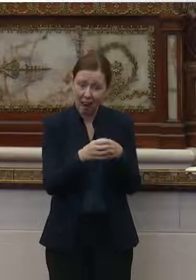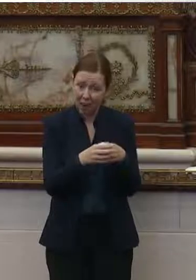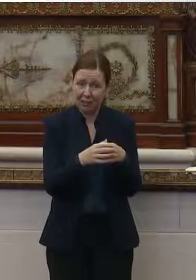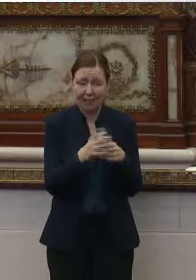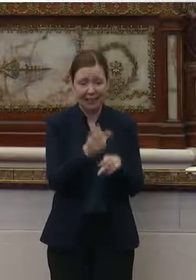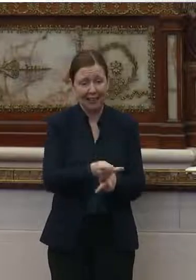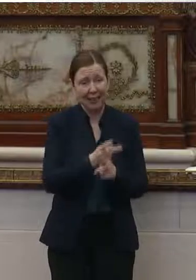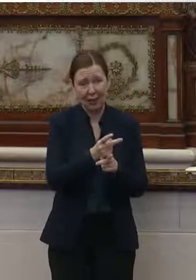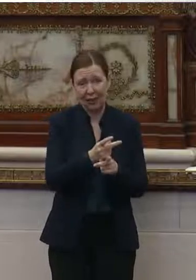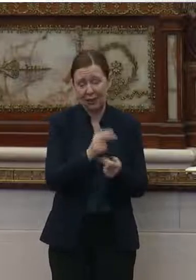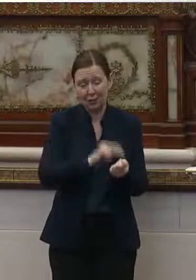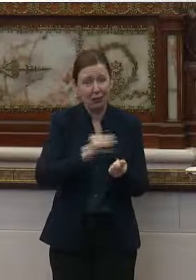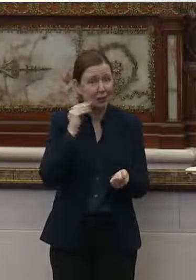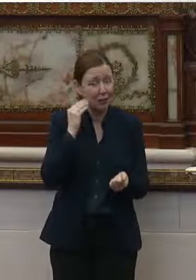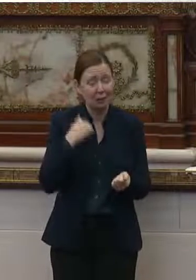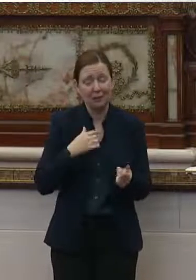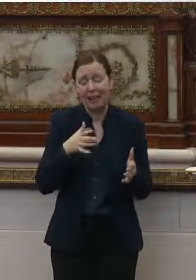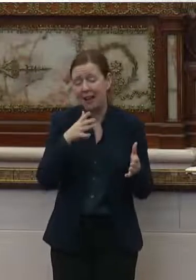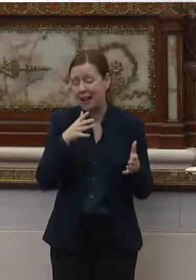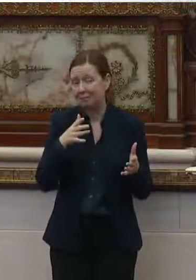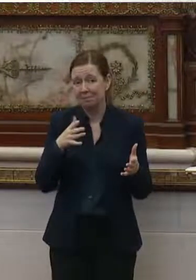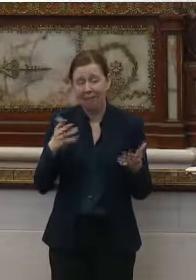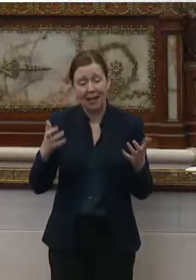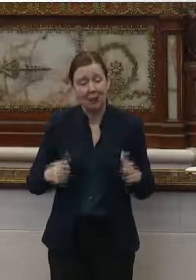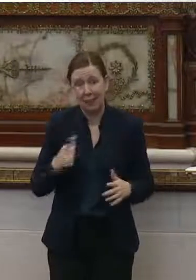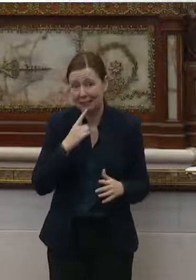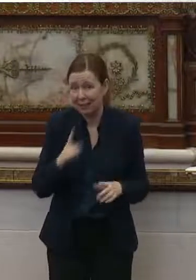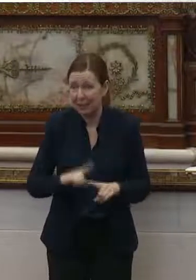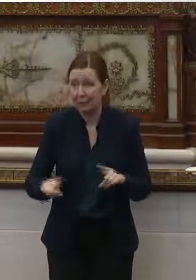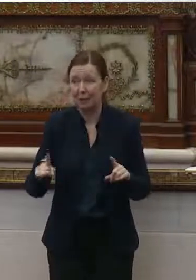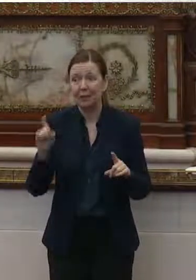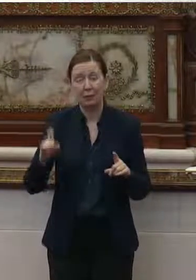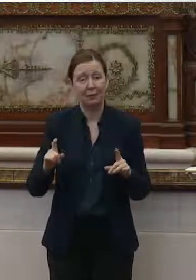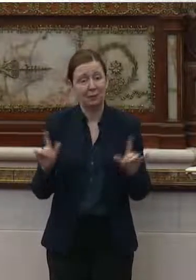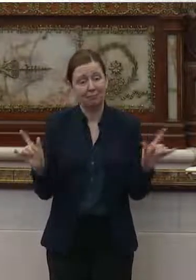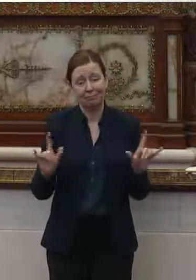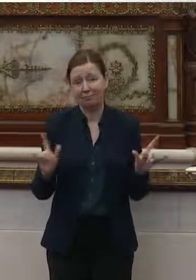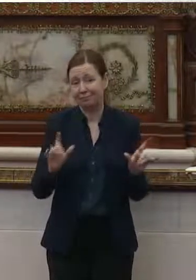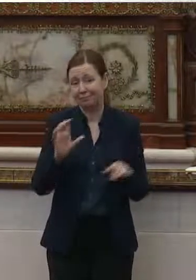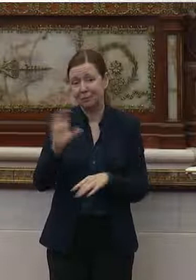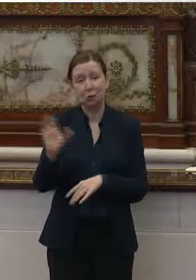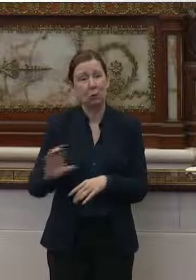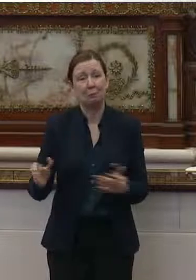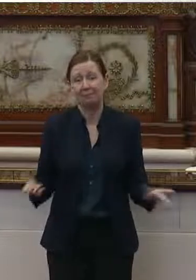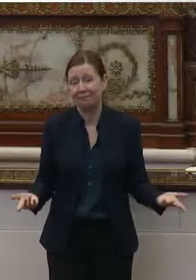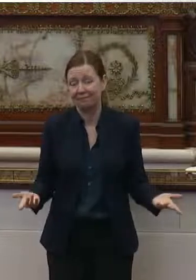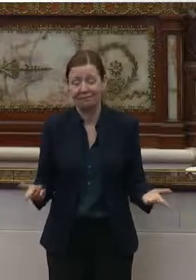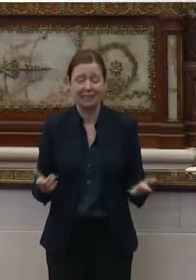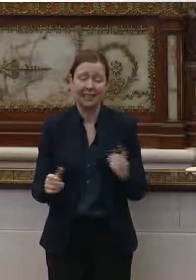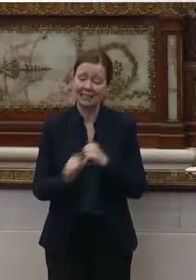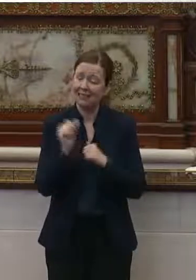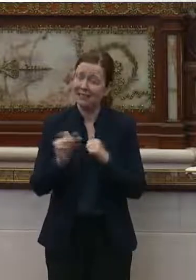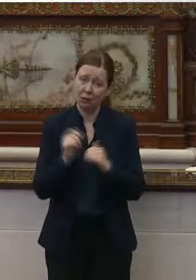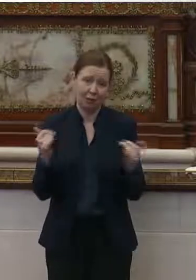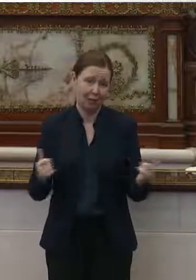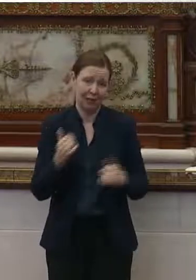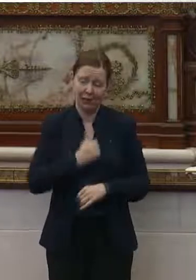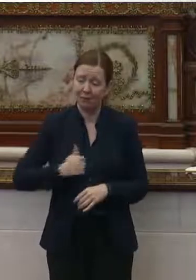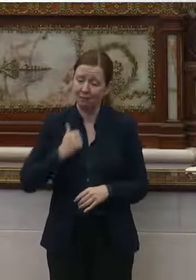hate to say it, but you know, uh, you're going to have to express your love over Zoom. Uh, it's just, it's too dangerous right now.